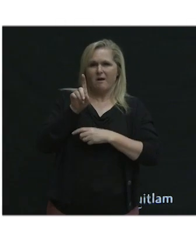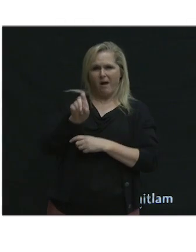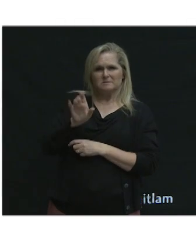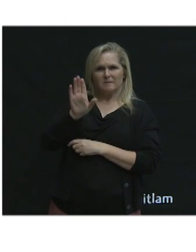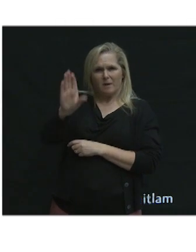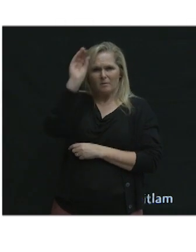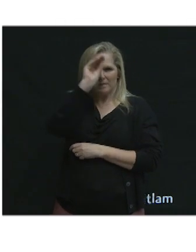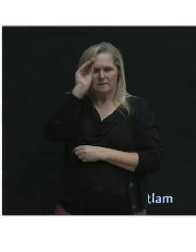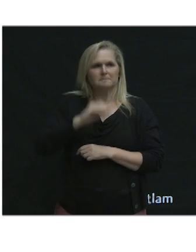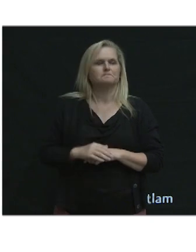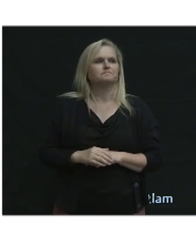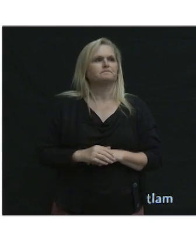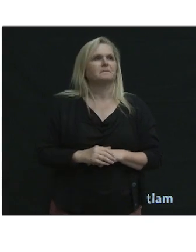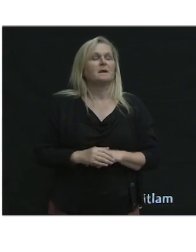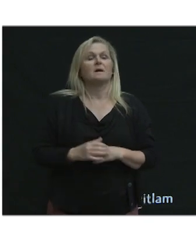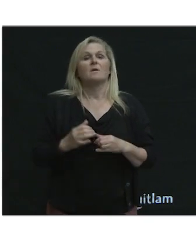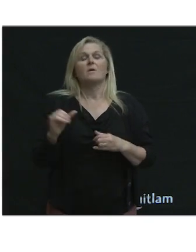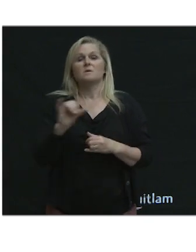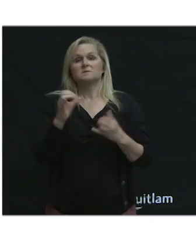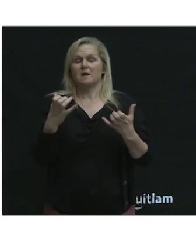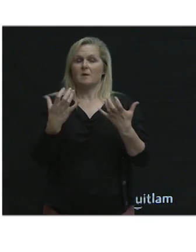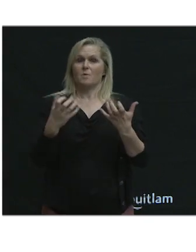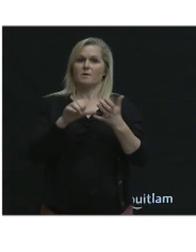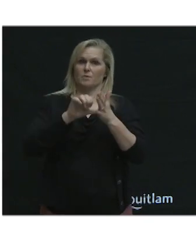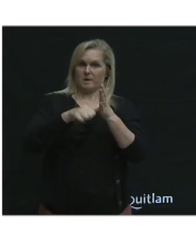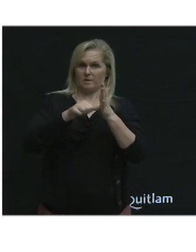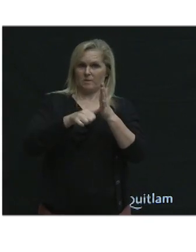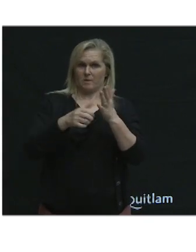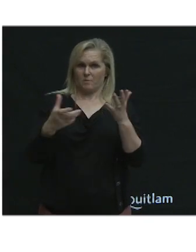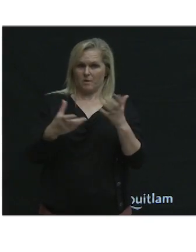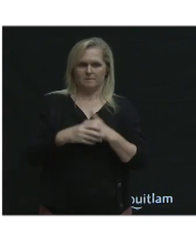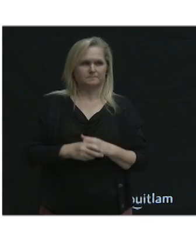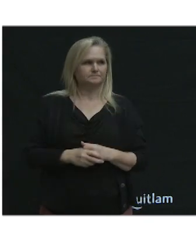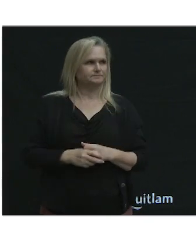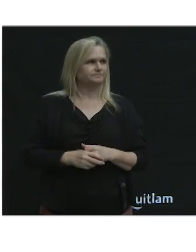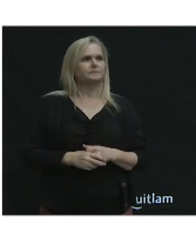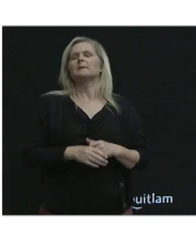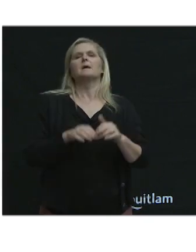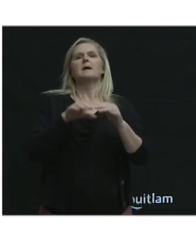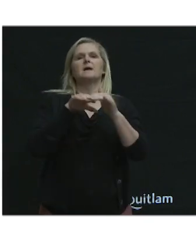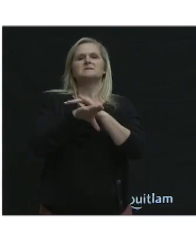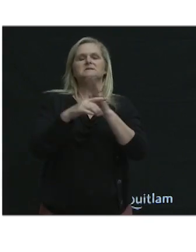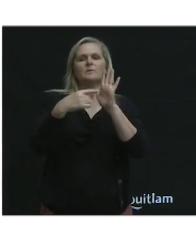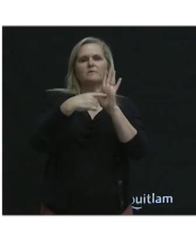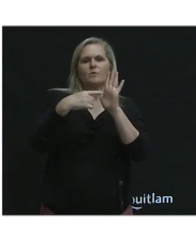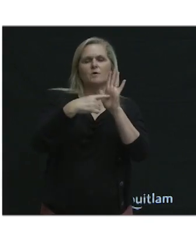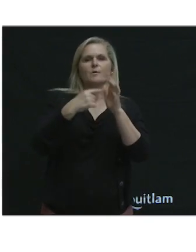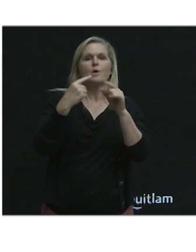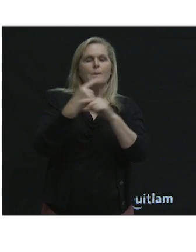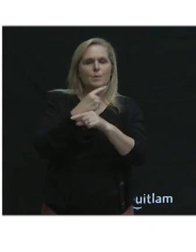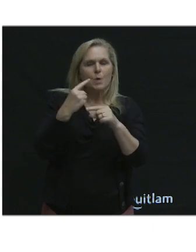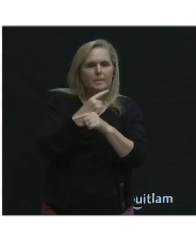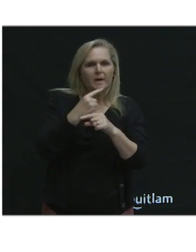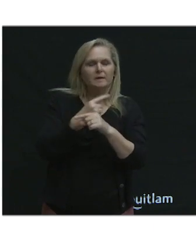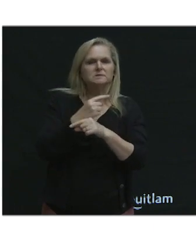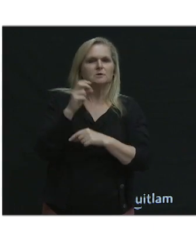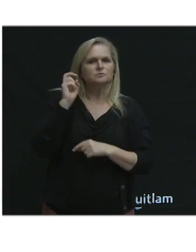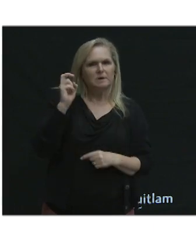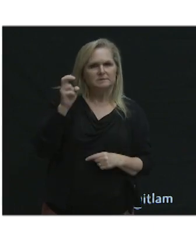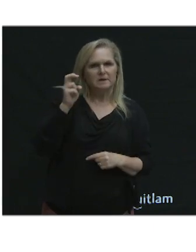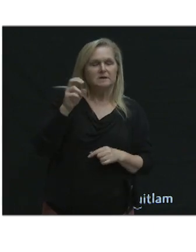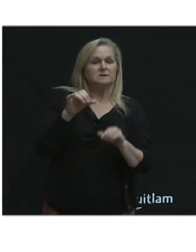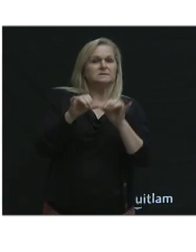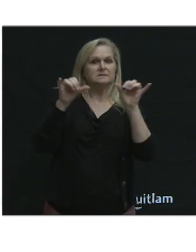In closing, I just would like to reiterate that accessible, affordable, appropriate transportation